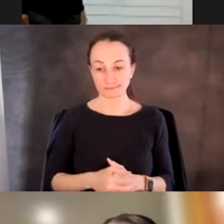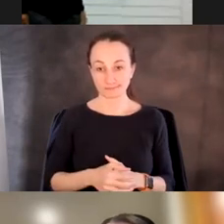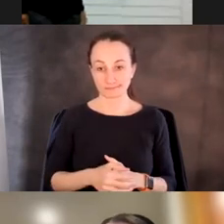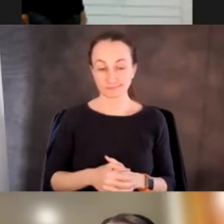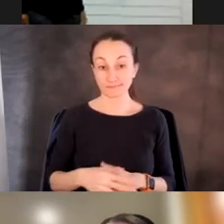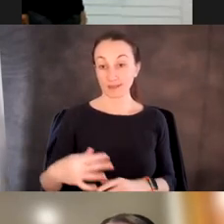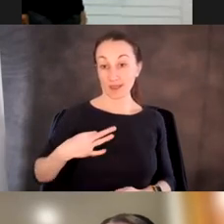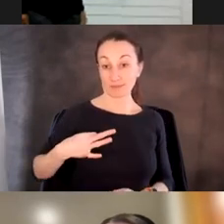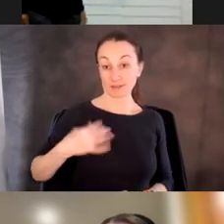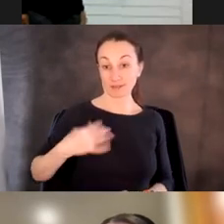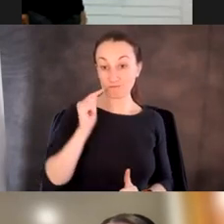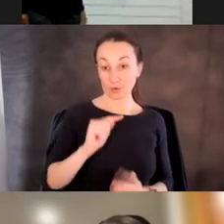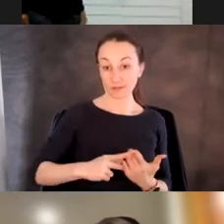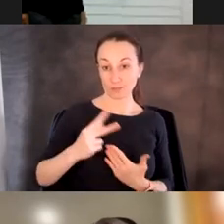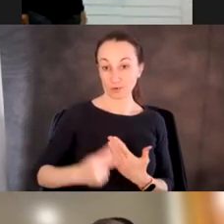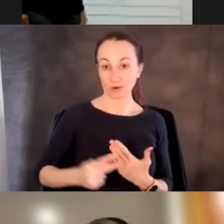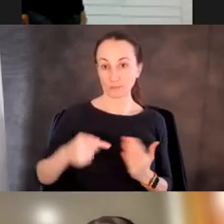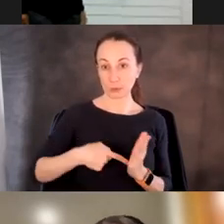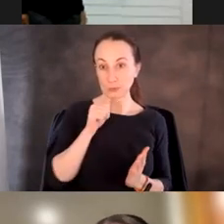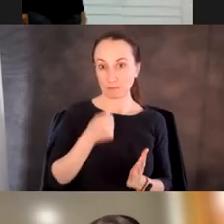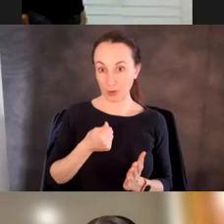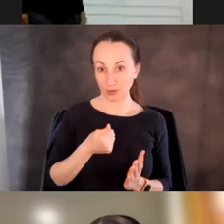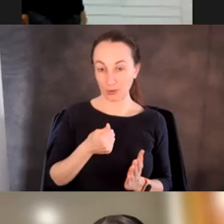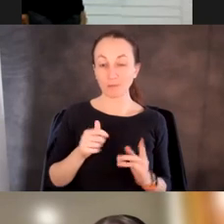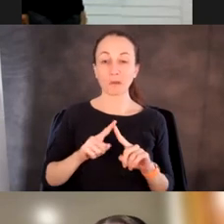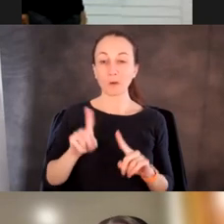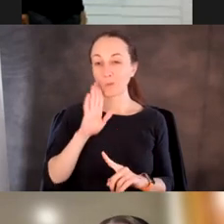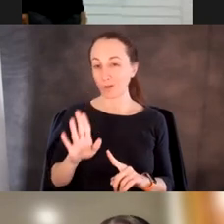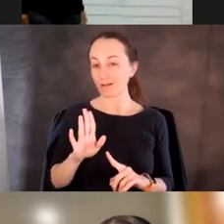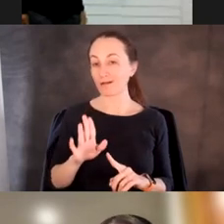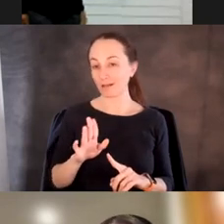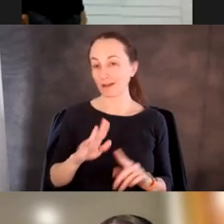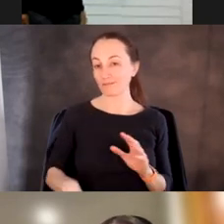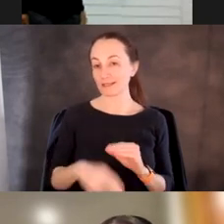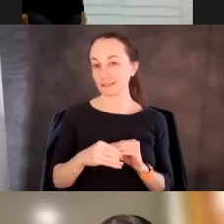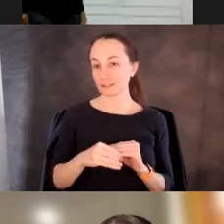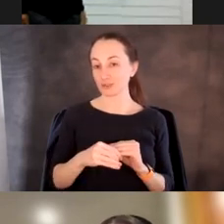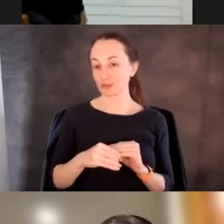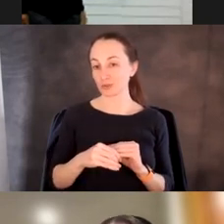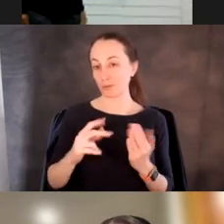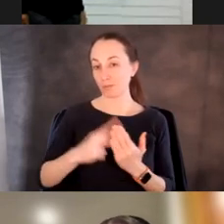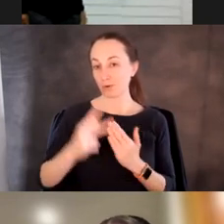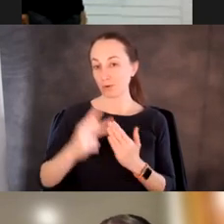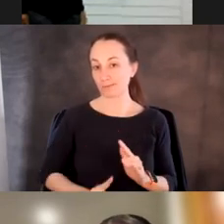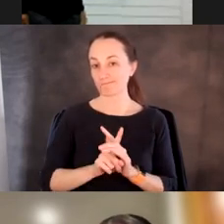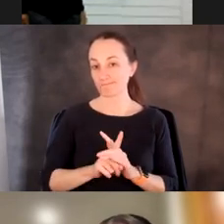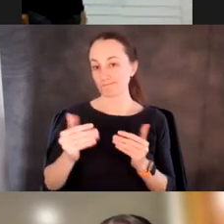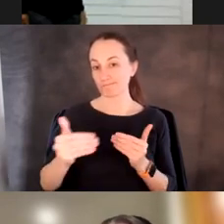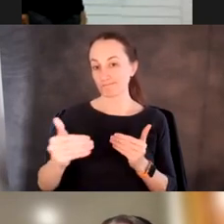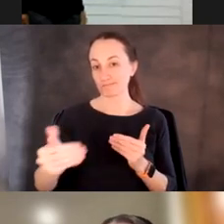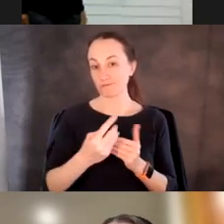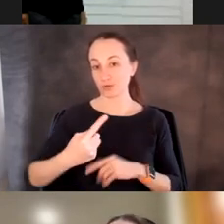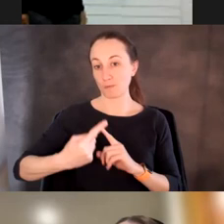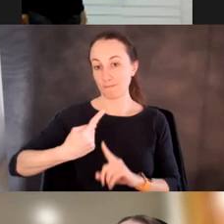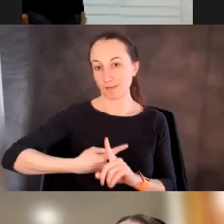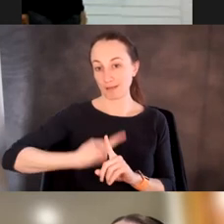applications for this, uh, program are actually due tomorrow, but we'll have, we'll probably have an additional program, uh, coming in a, in a couple months.